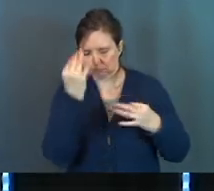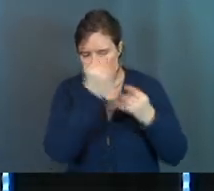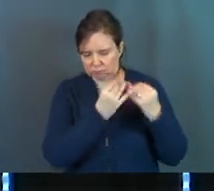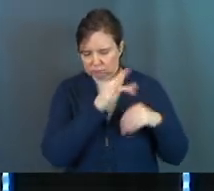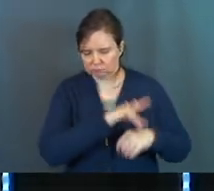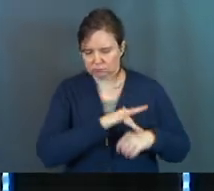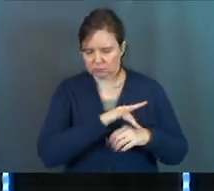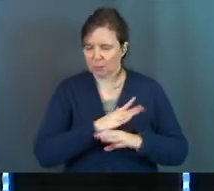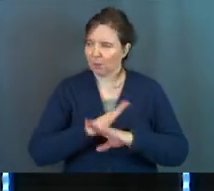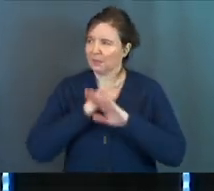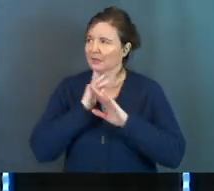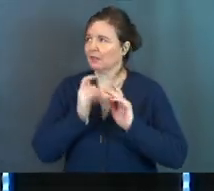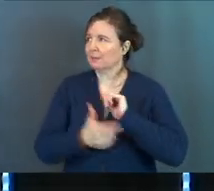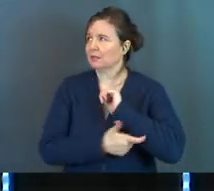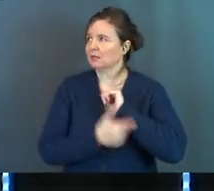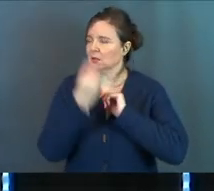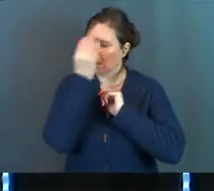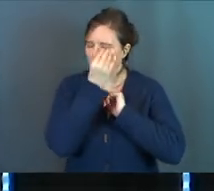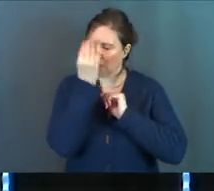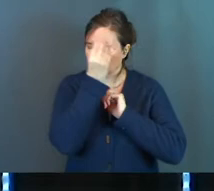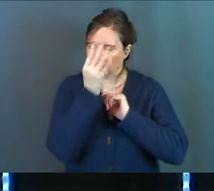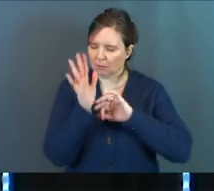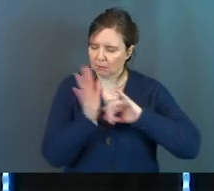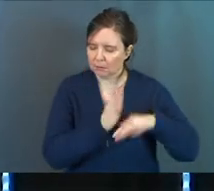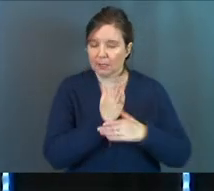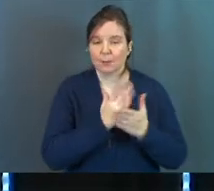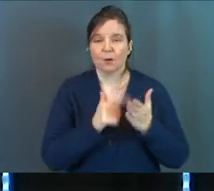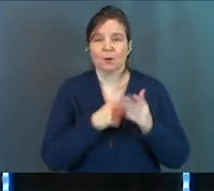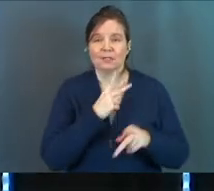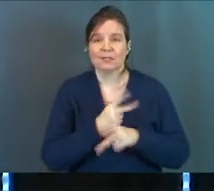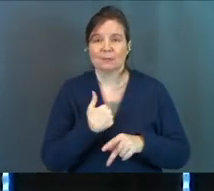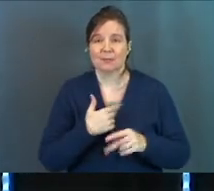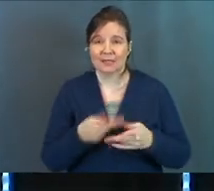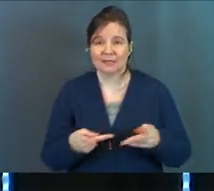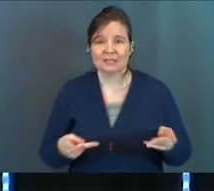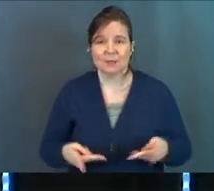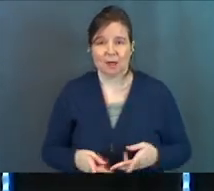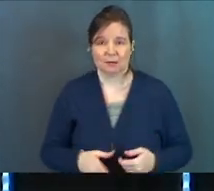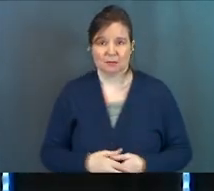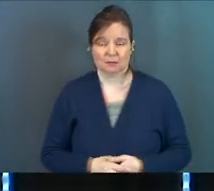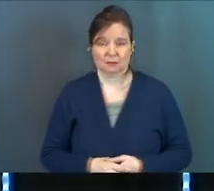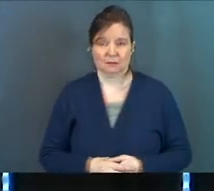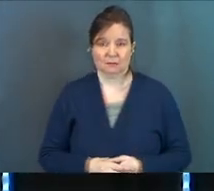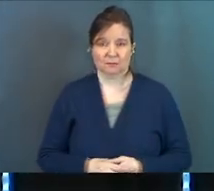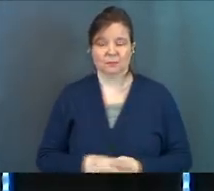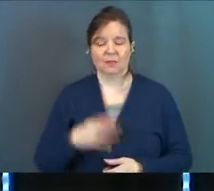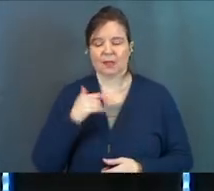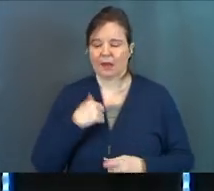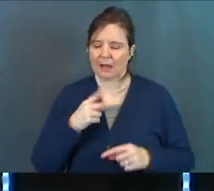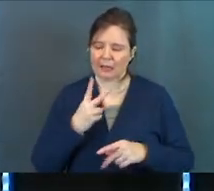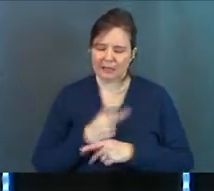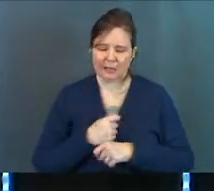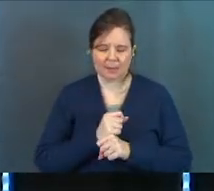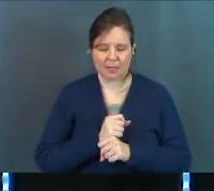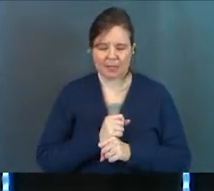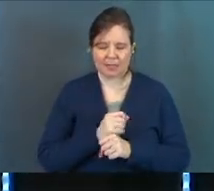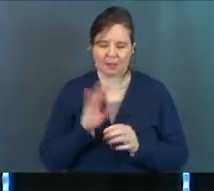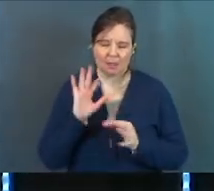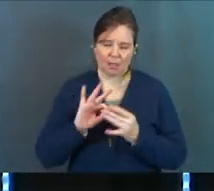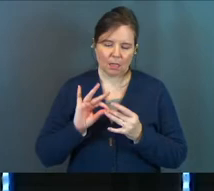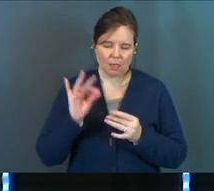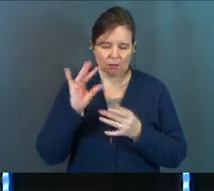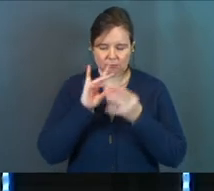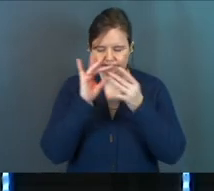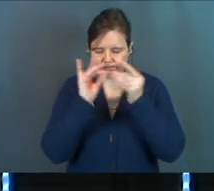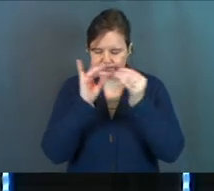God, would you protect me from that temptation? Because that's part of what's keeping me in this spot. And, God, I keep making speeches